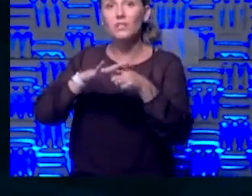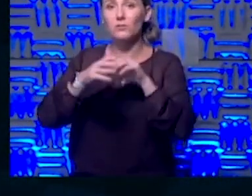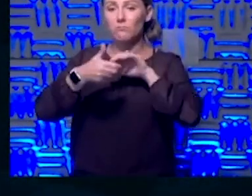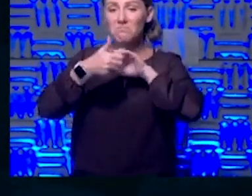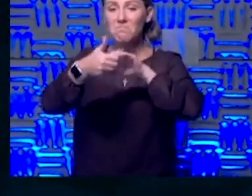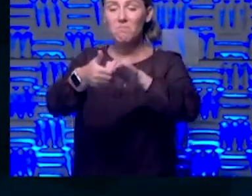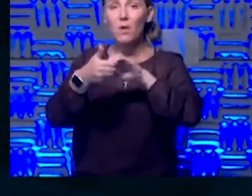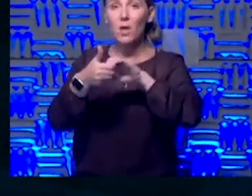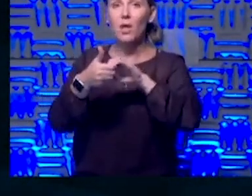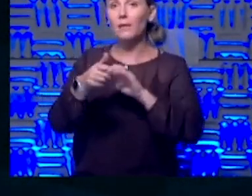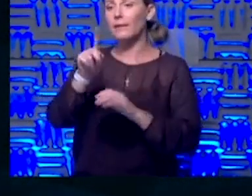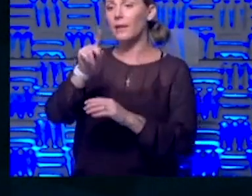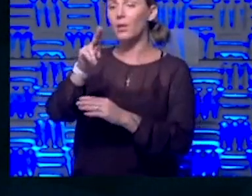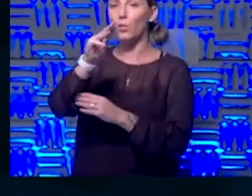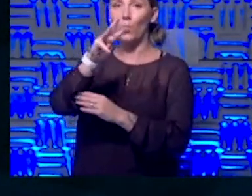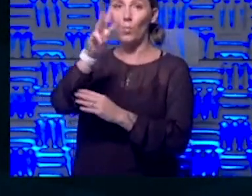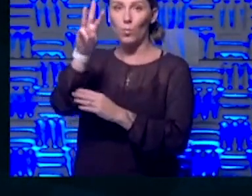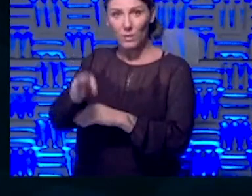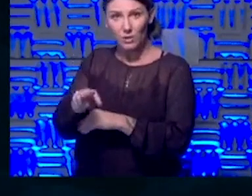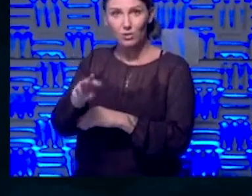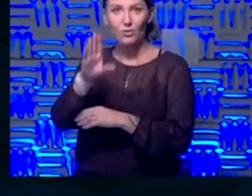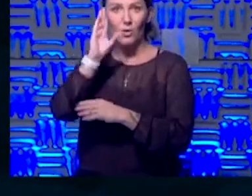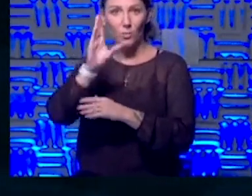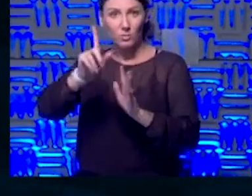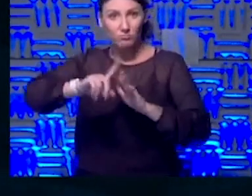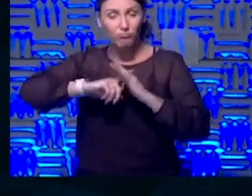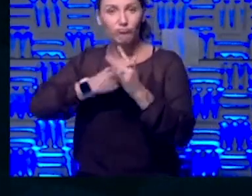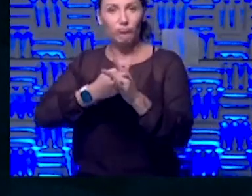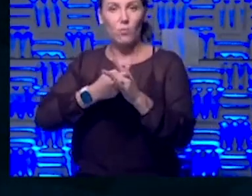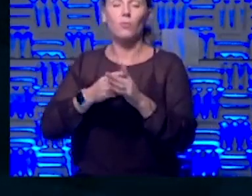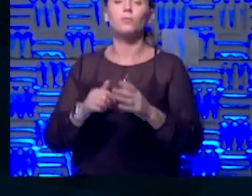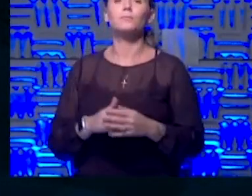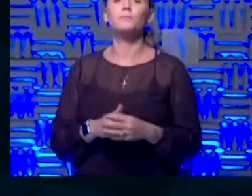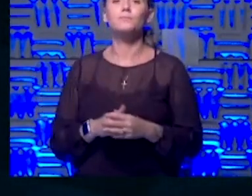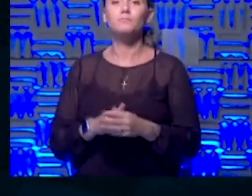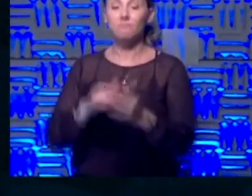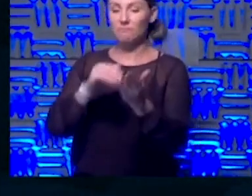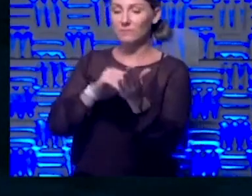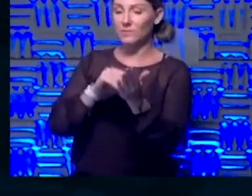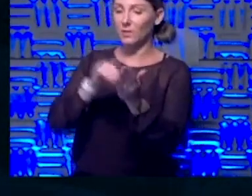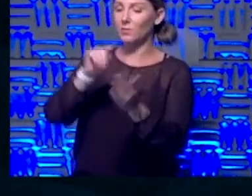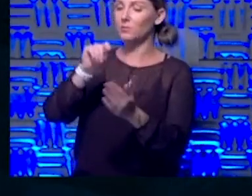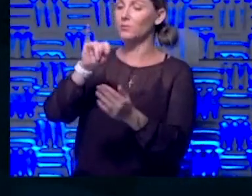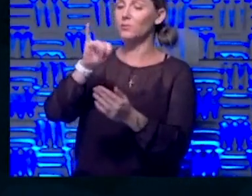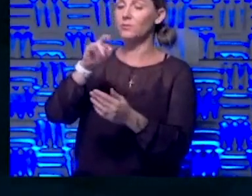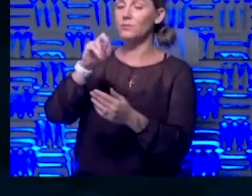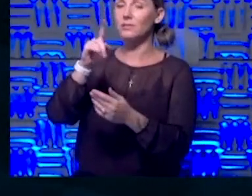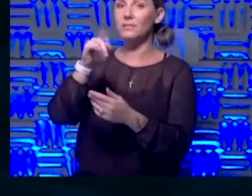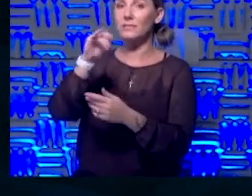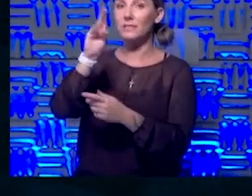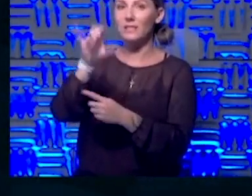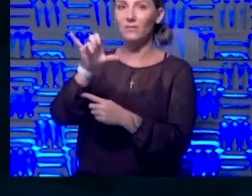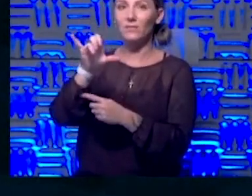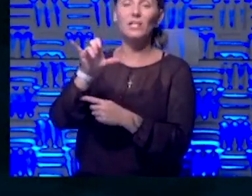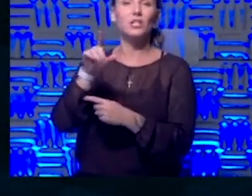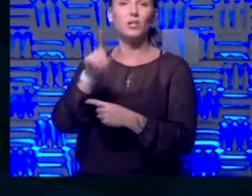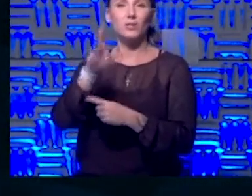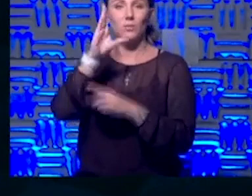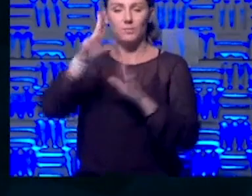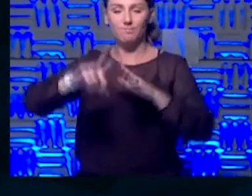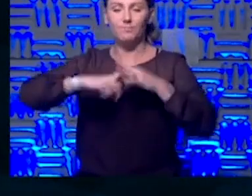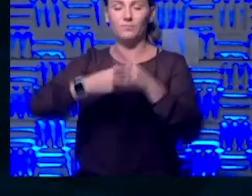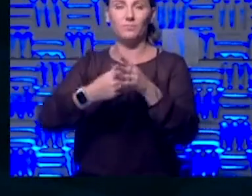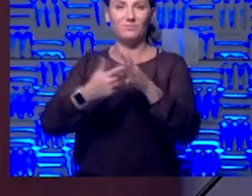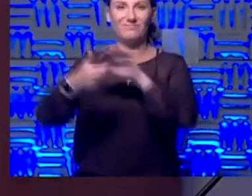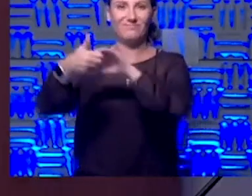KU Wichita to launch this as well. Dr. Tiffany Schwarzenegger is going to launch it